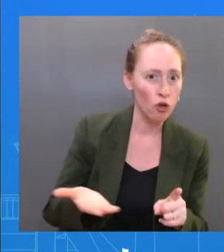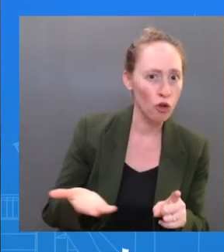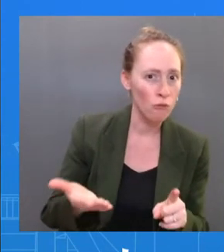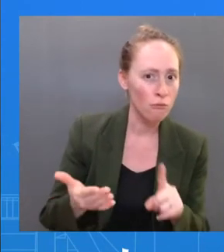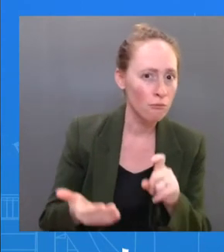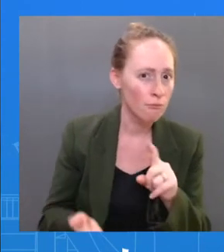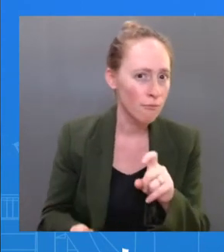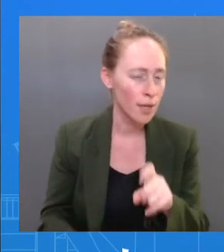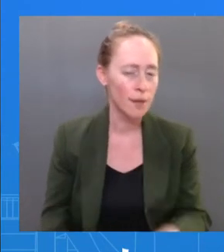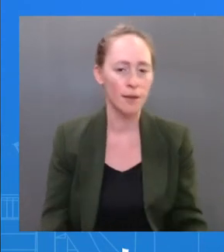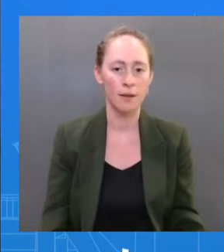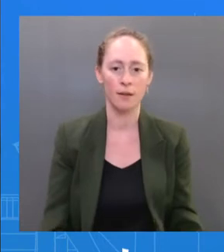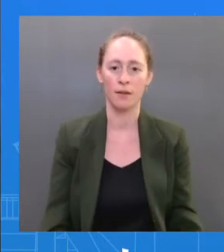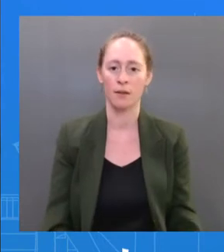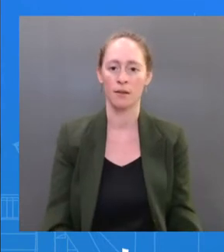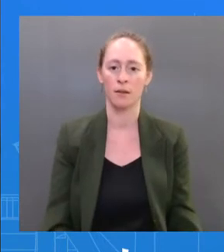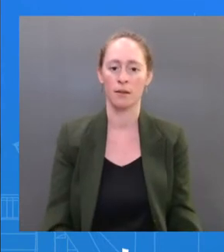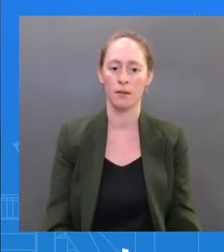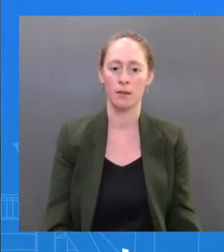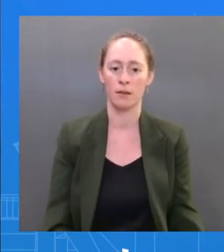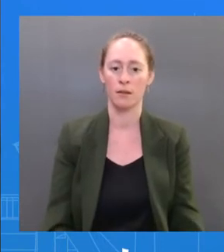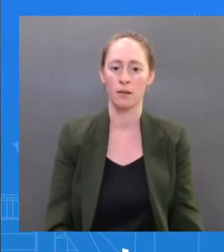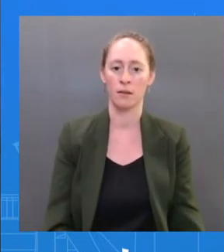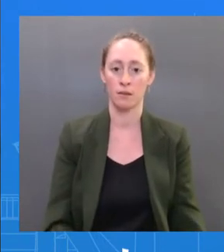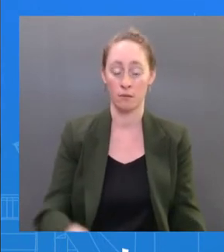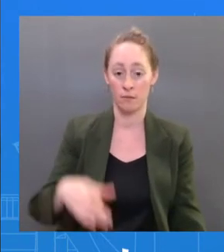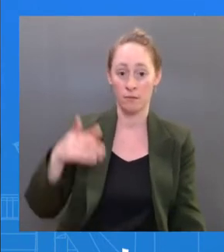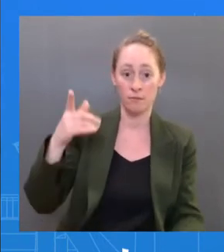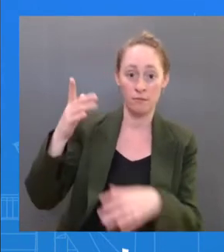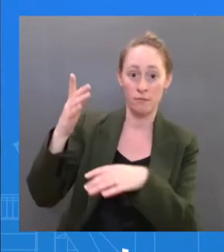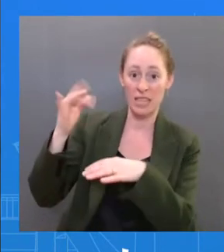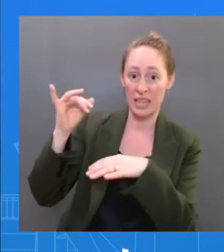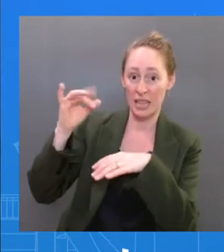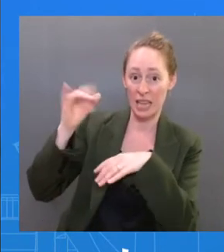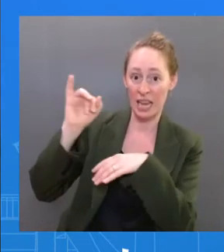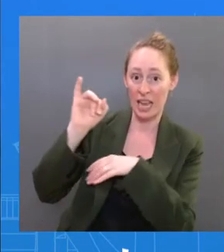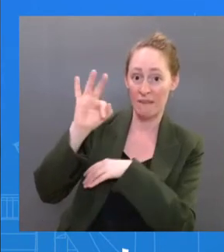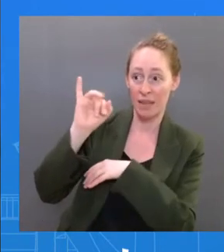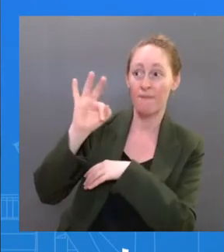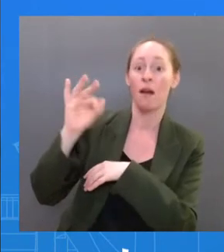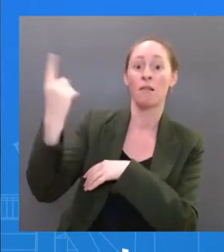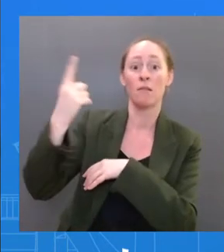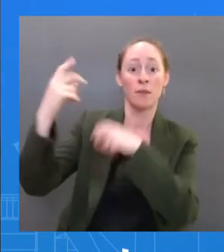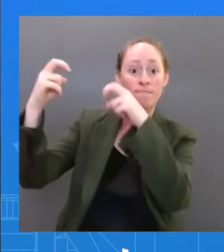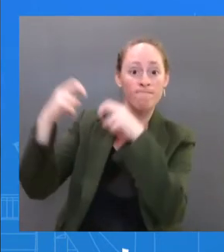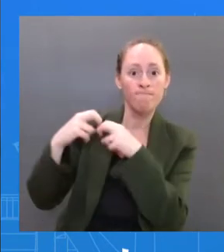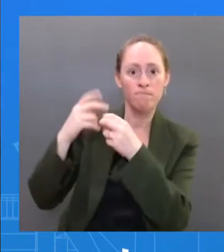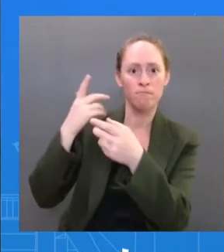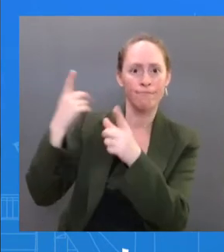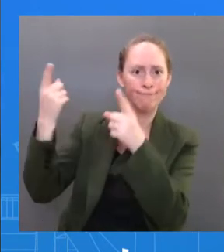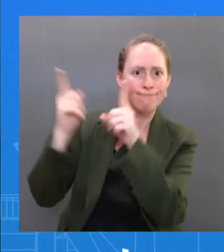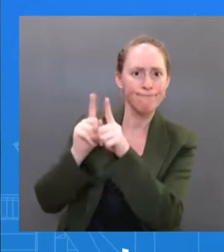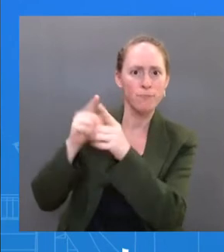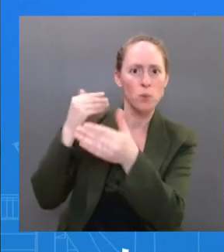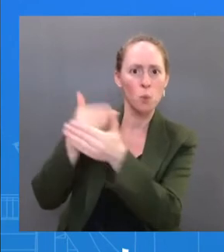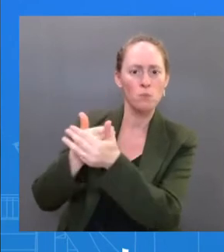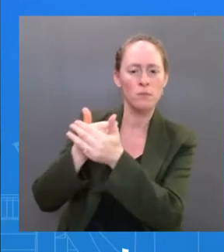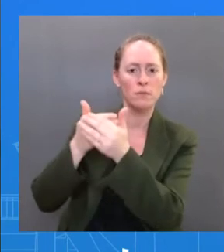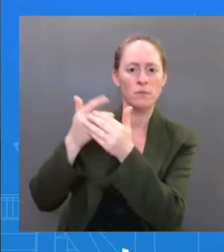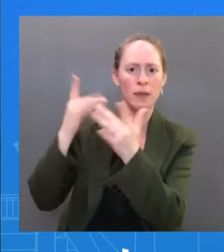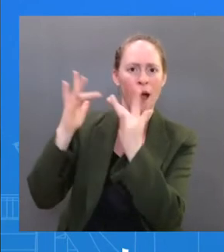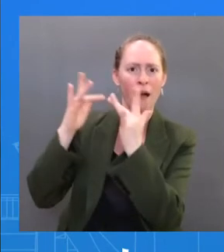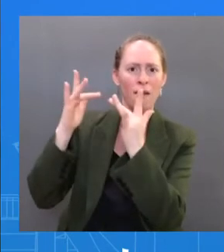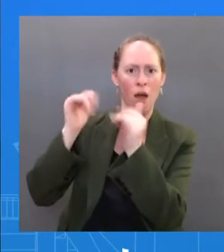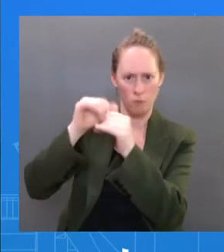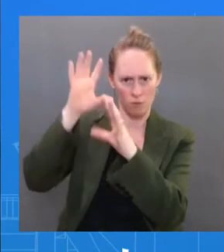we — we normally provide that information. I — when I tested positive and I was a close contact to — well, out of abundance of a caution, actually. I was